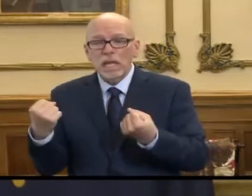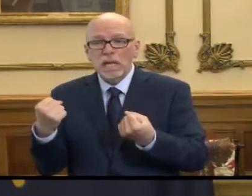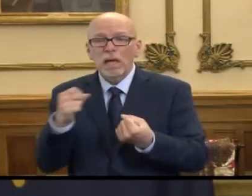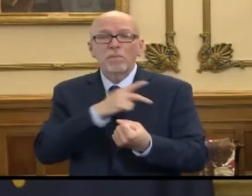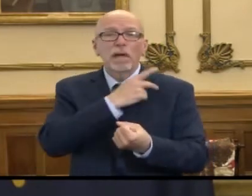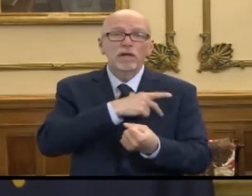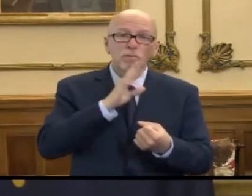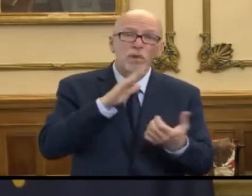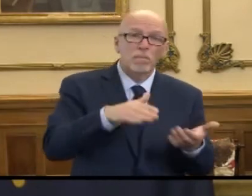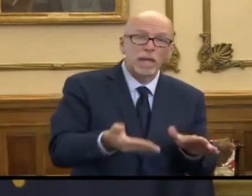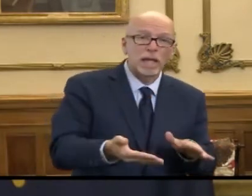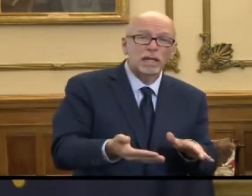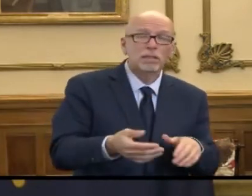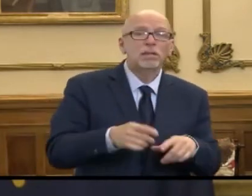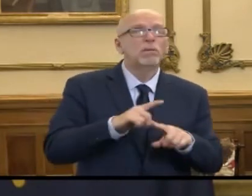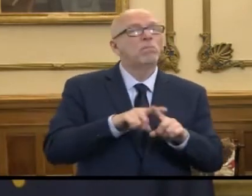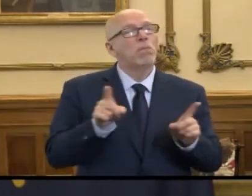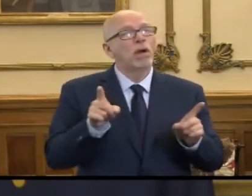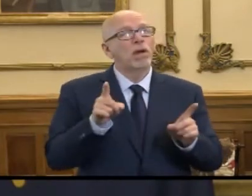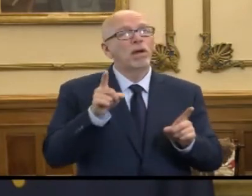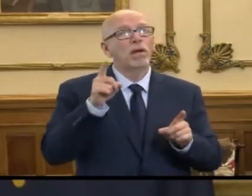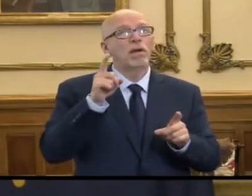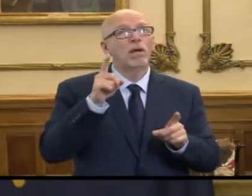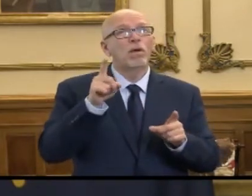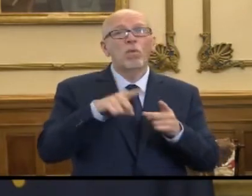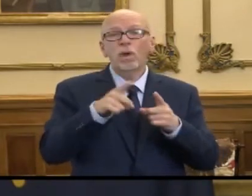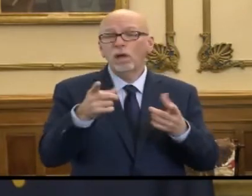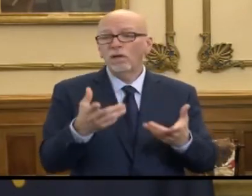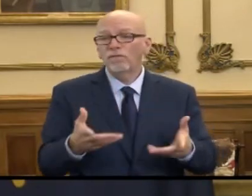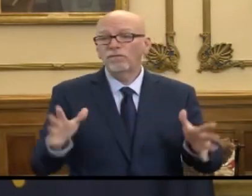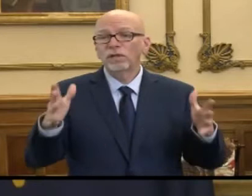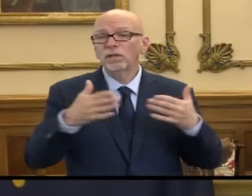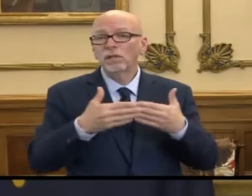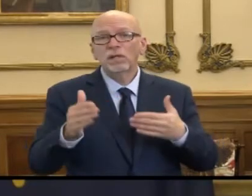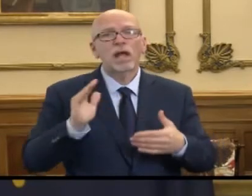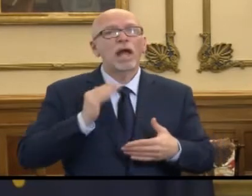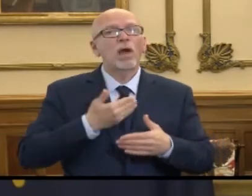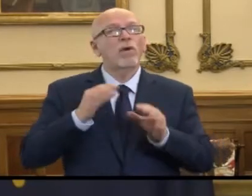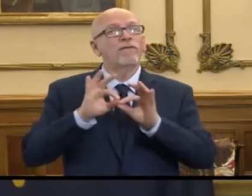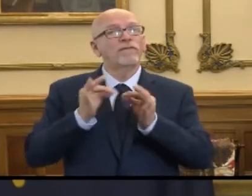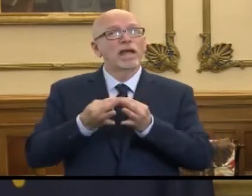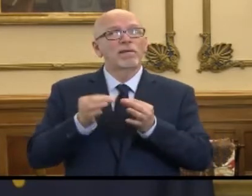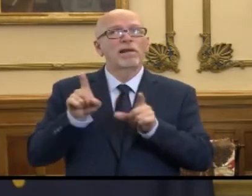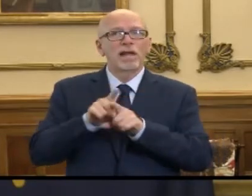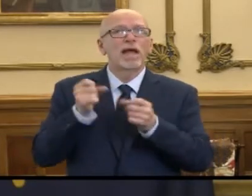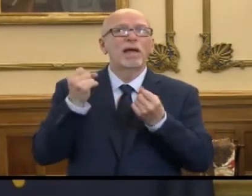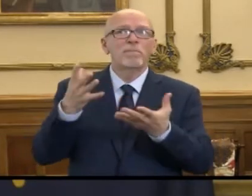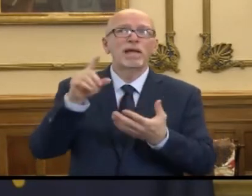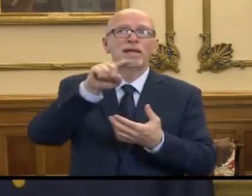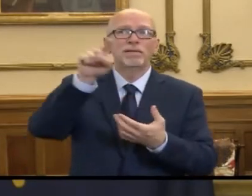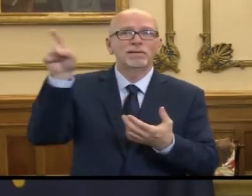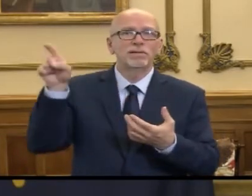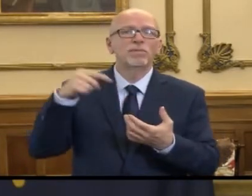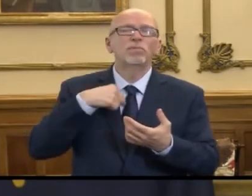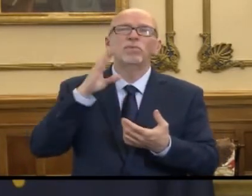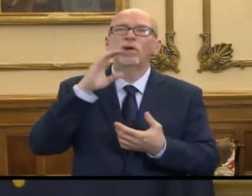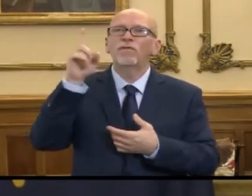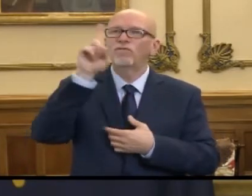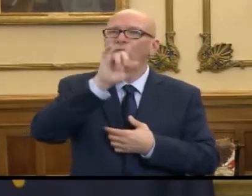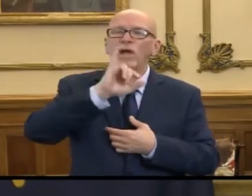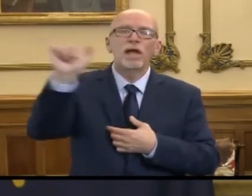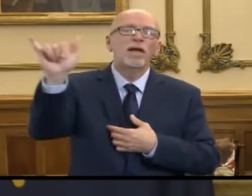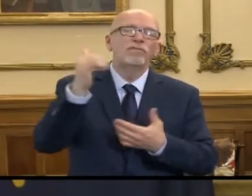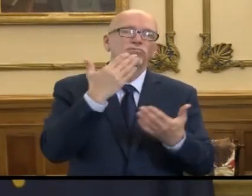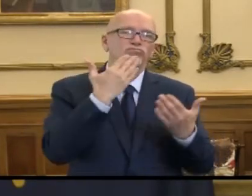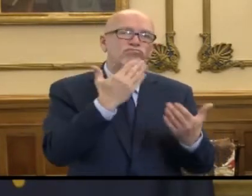But please know in the end of all this, our family, like so many others, will be forever grateful